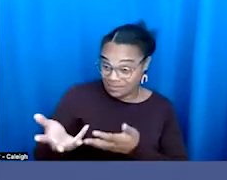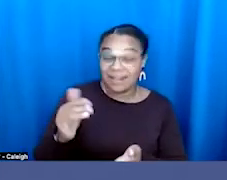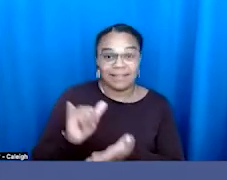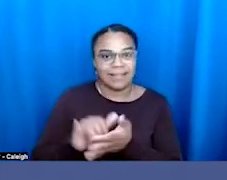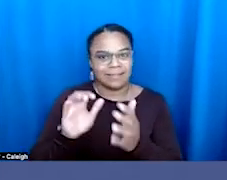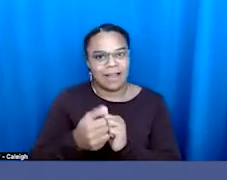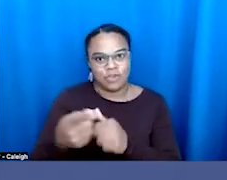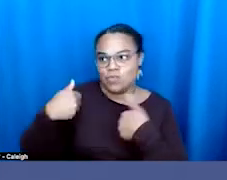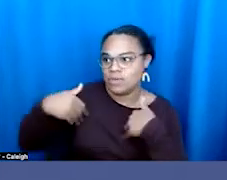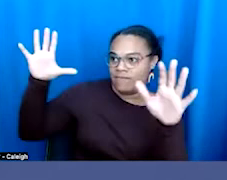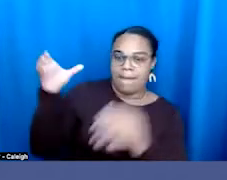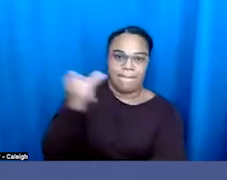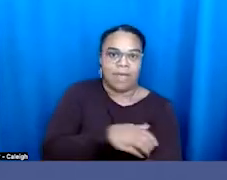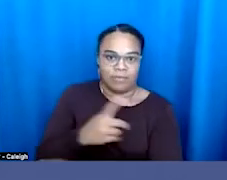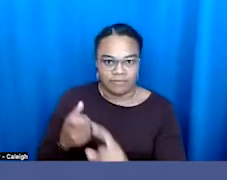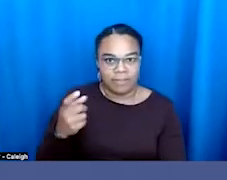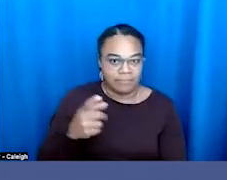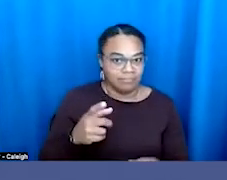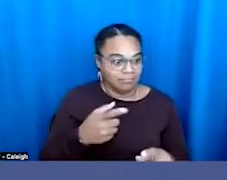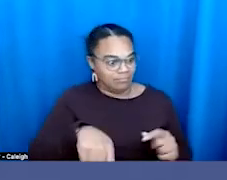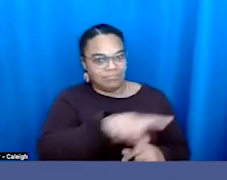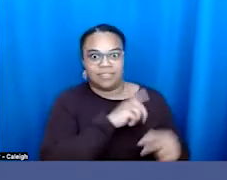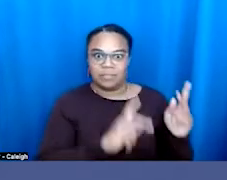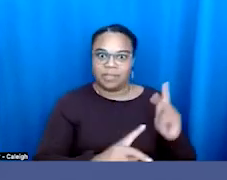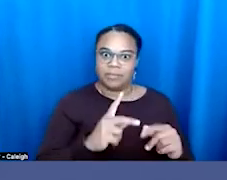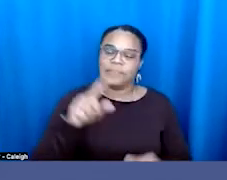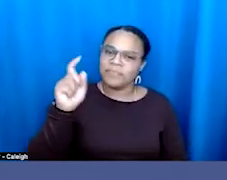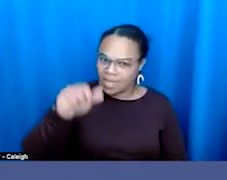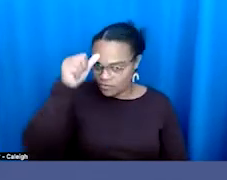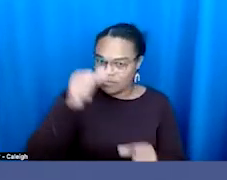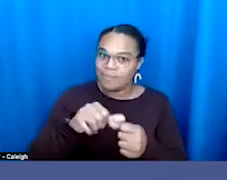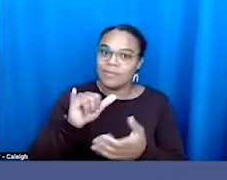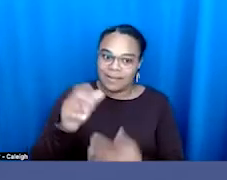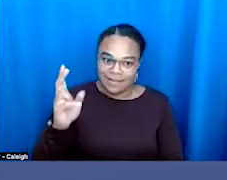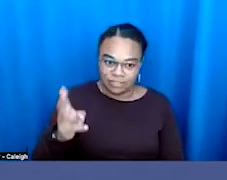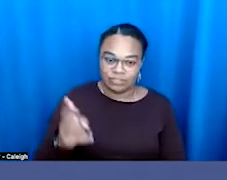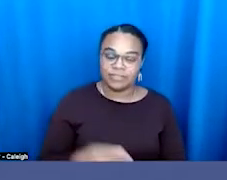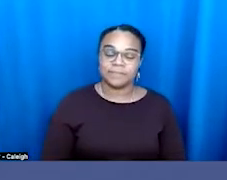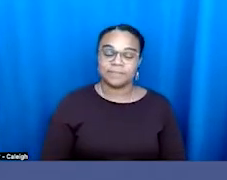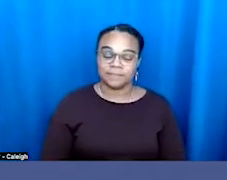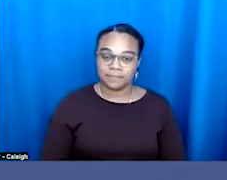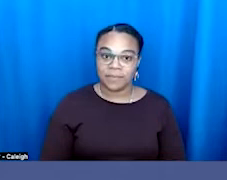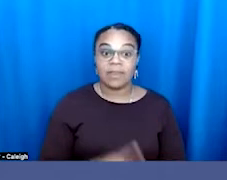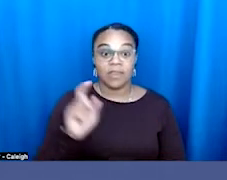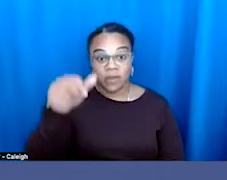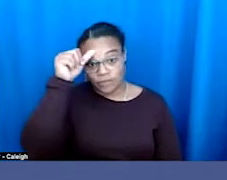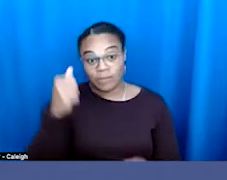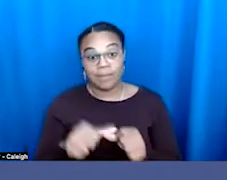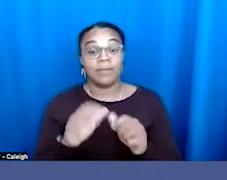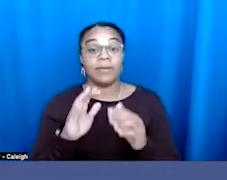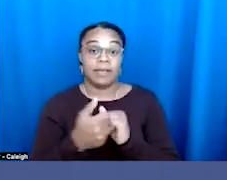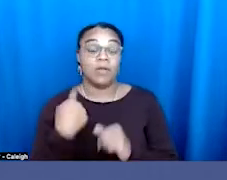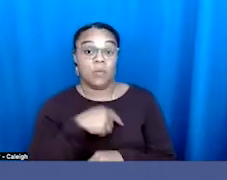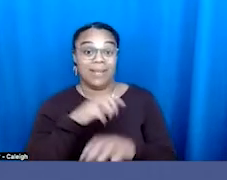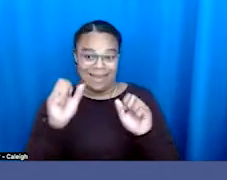away from the people, right? So we've got to remember that history piece and remembering there are ways for us to get engaged at the